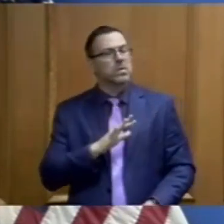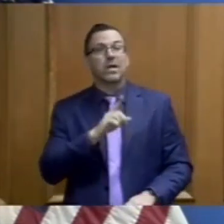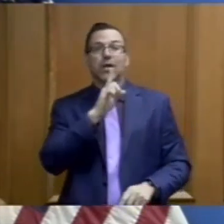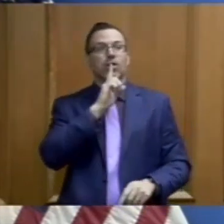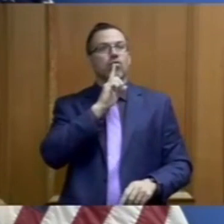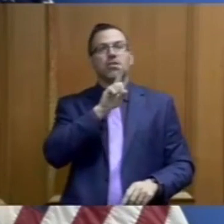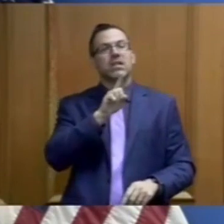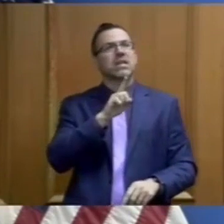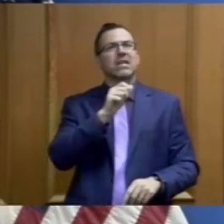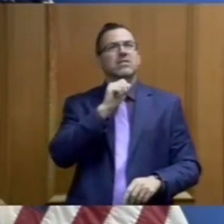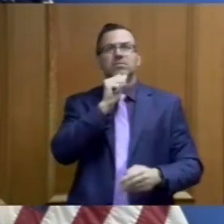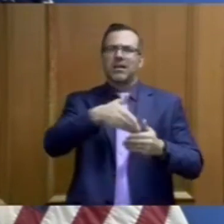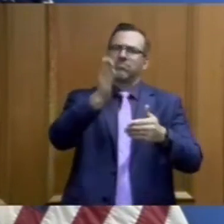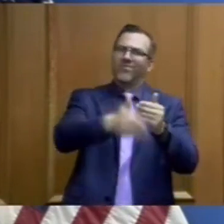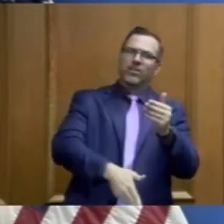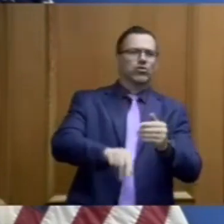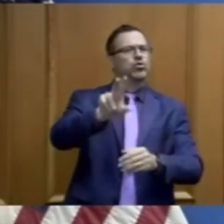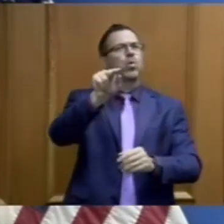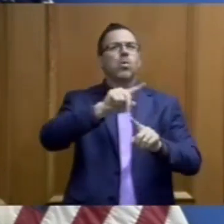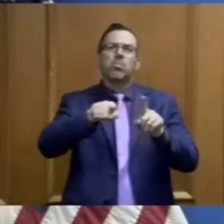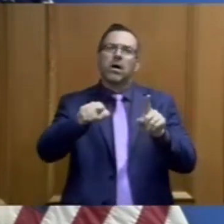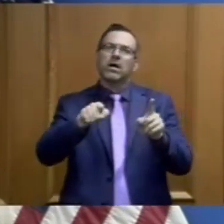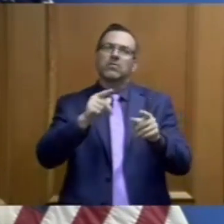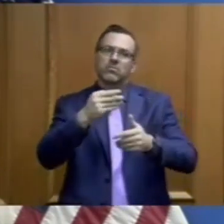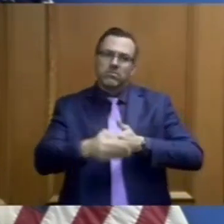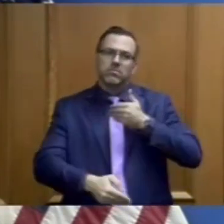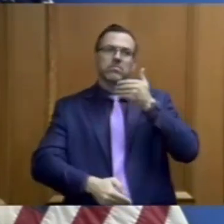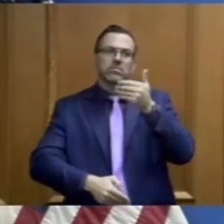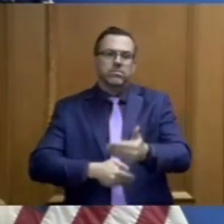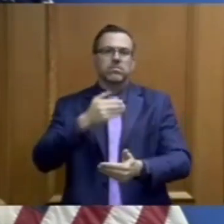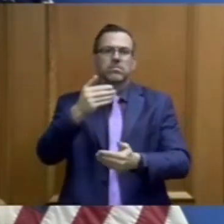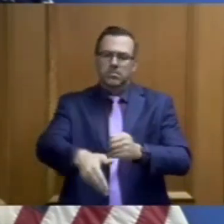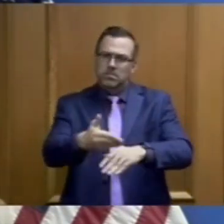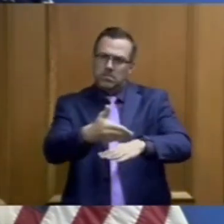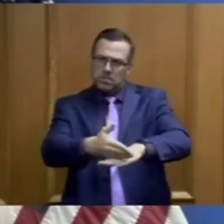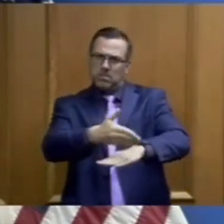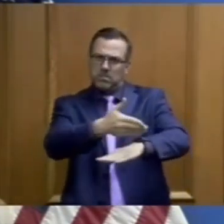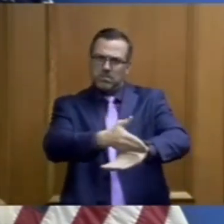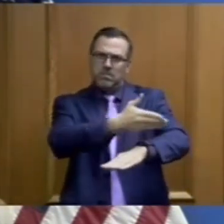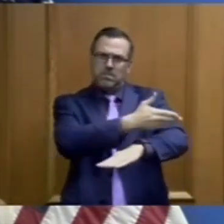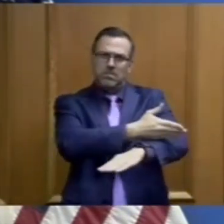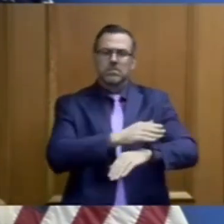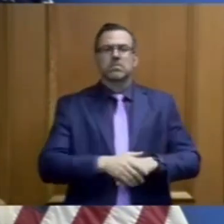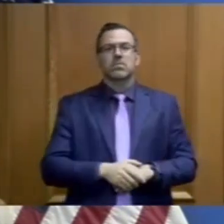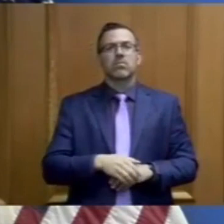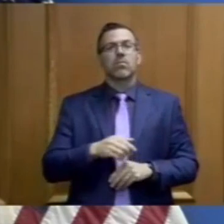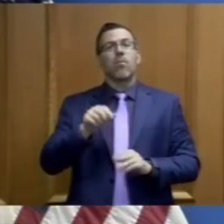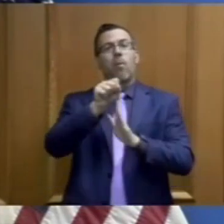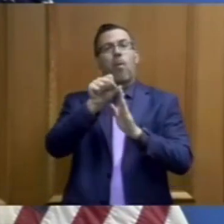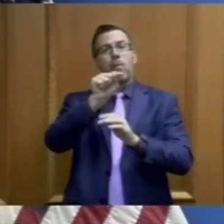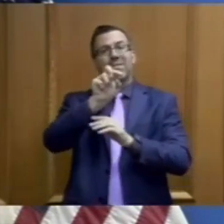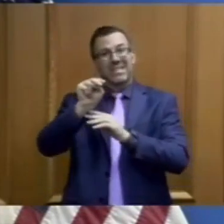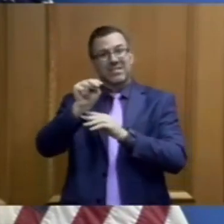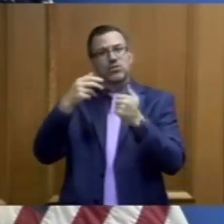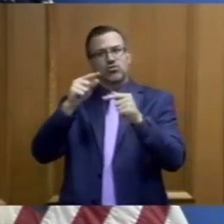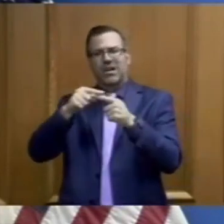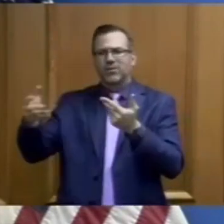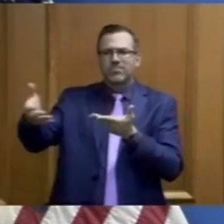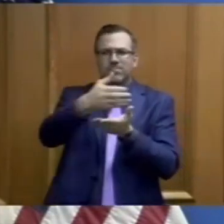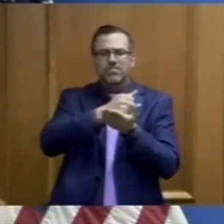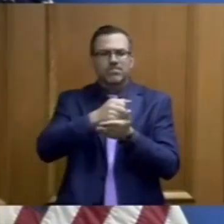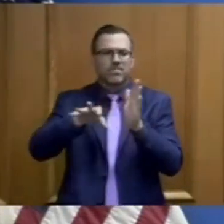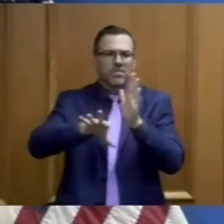to the movement of the virus across our state. Our efforts to secure personal protective equipment and critical medical